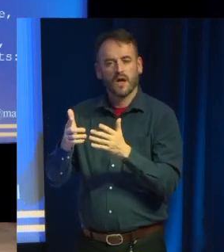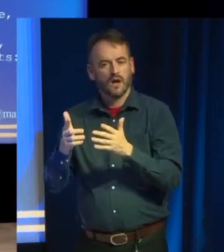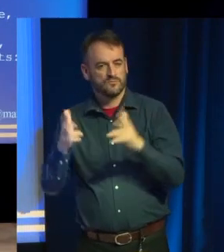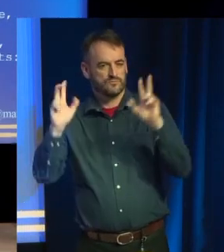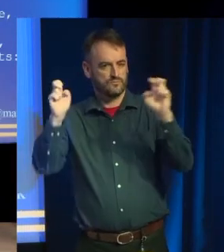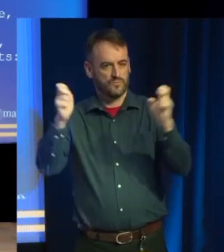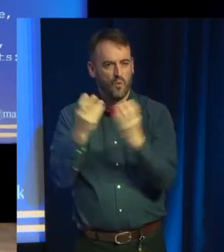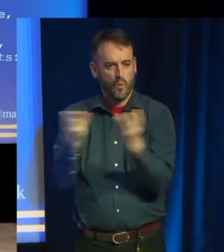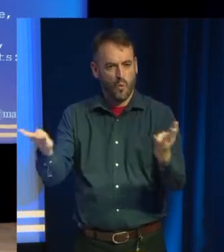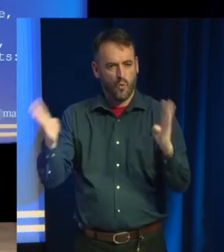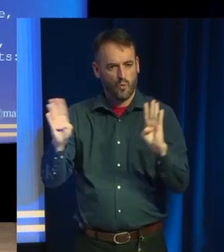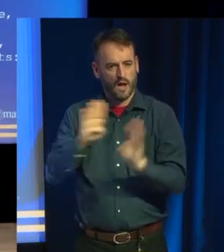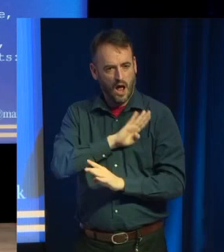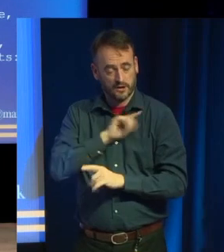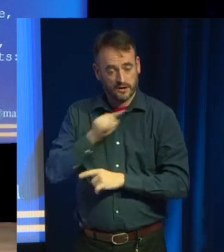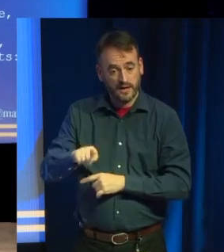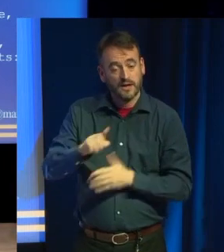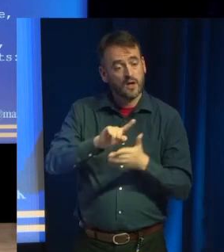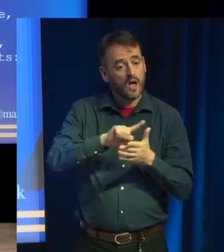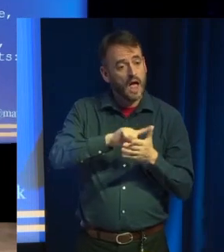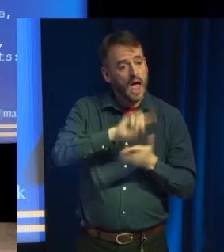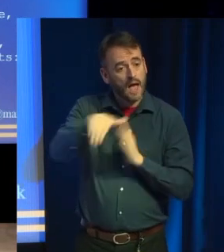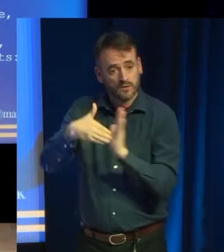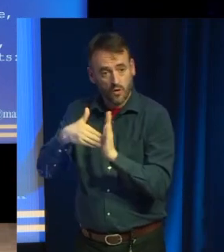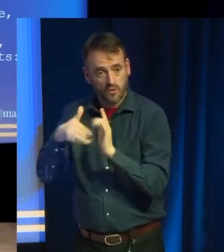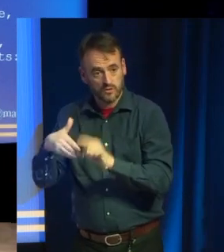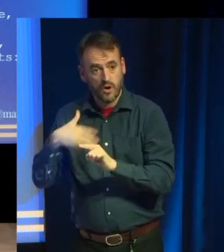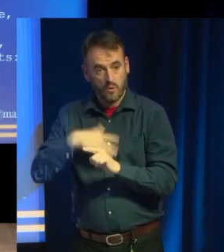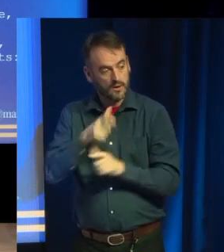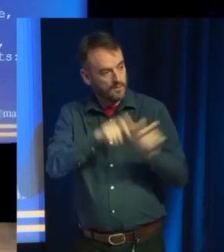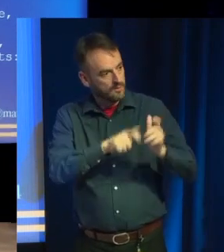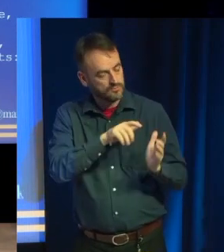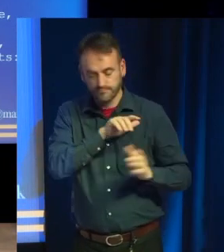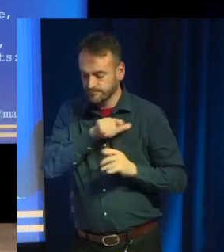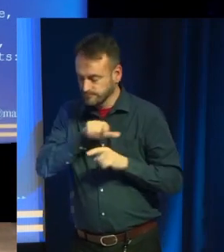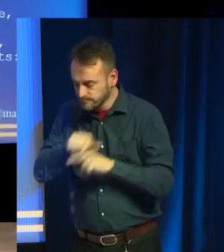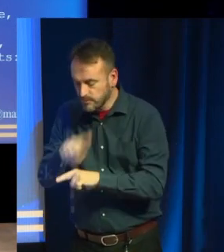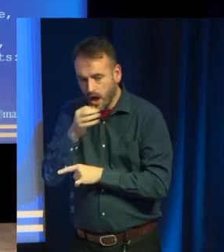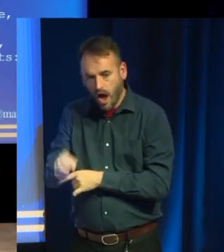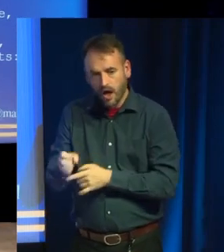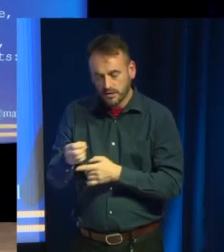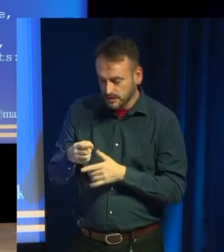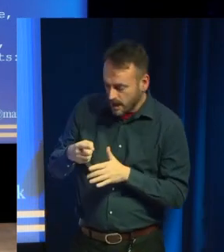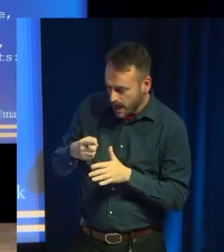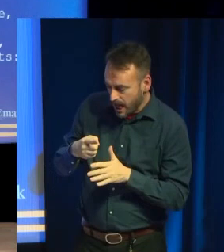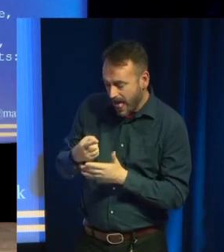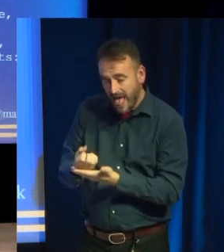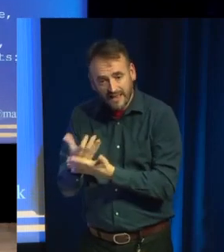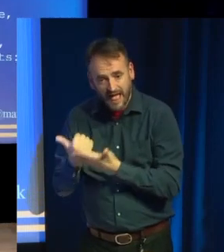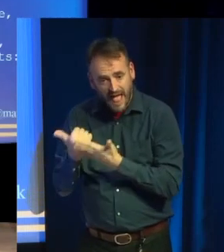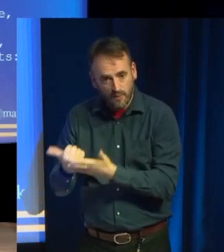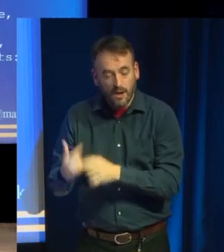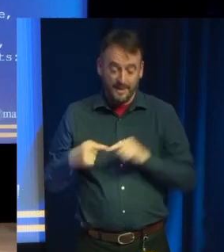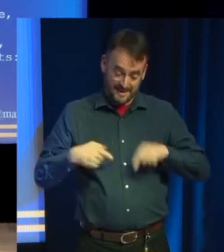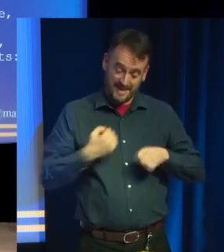this is a game. You're asking for help in a game where the character is a bit of a nutter. And the actual response,